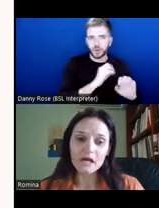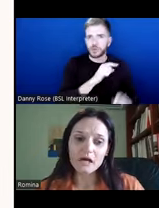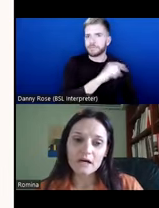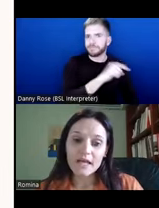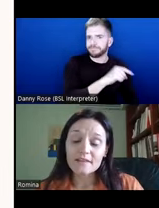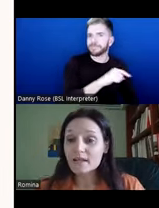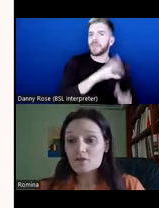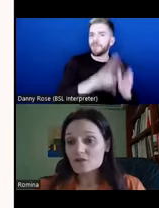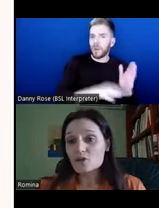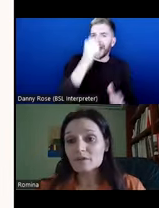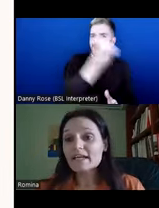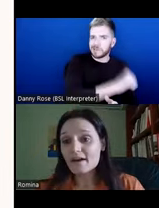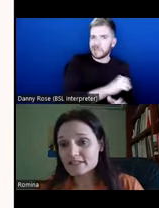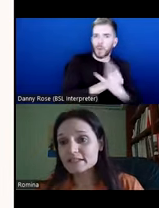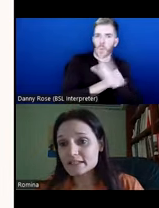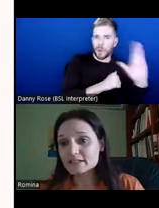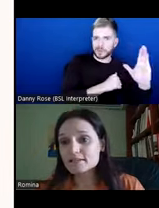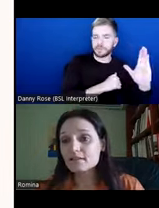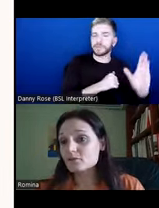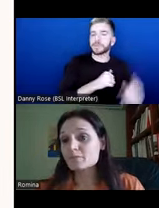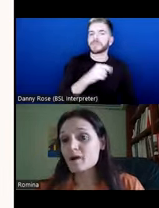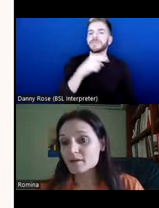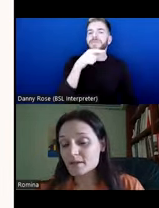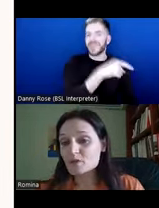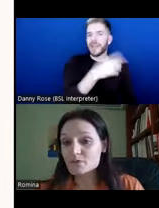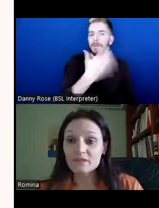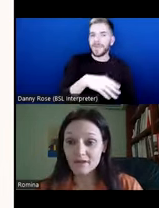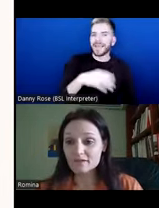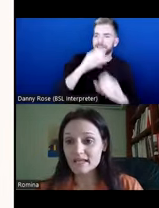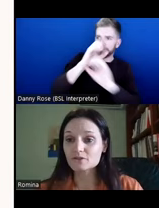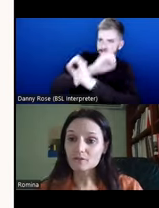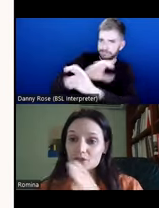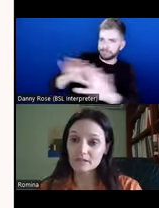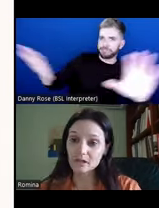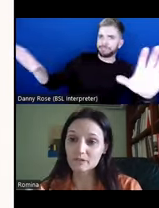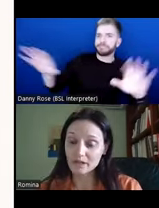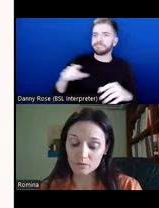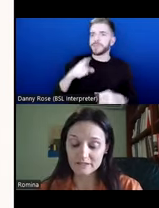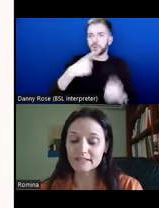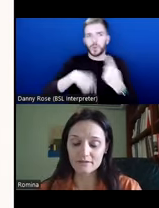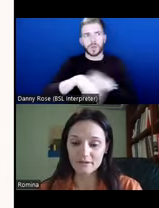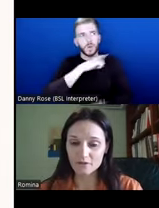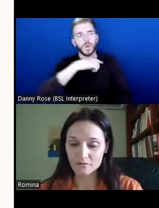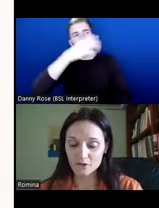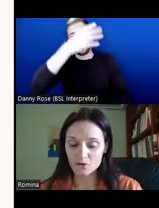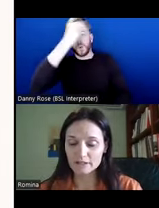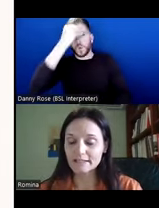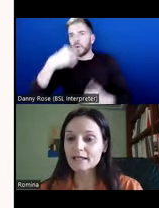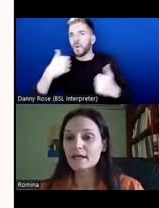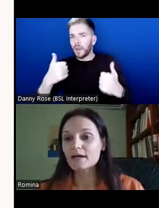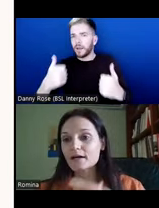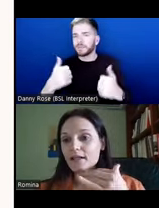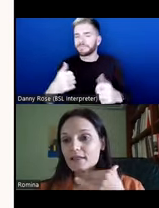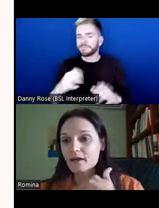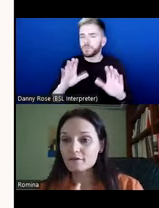And they generally have dictated theory and paradigms also in the Valk sector, which I will discuss very shortly.